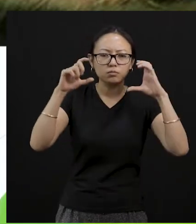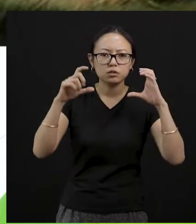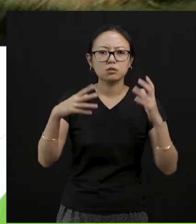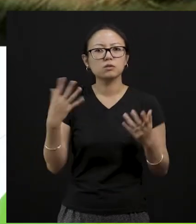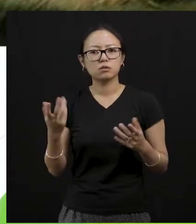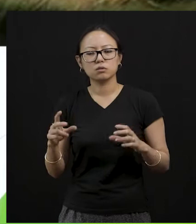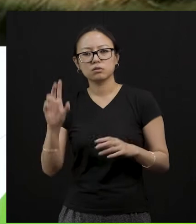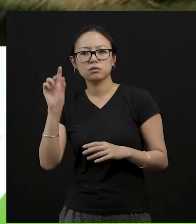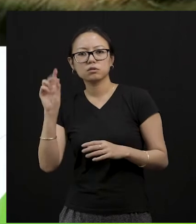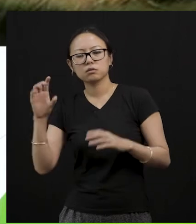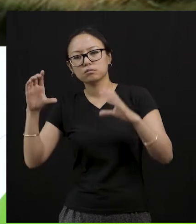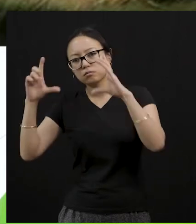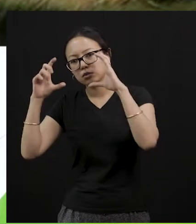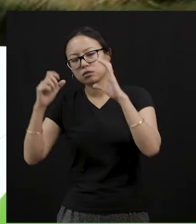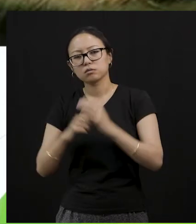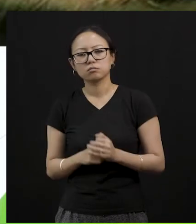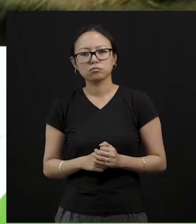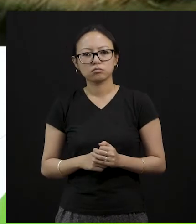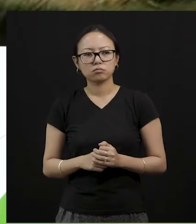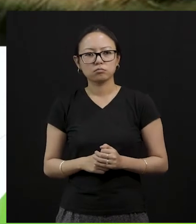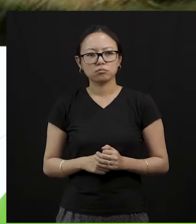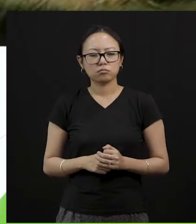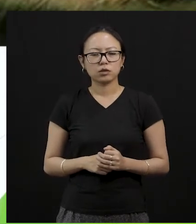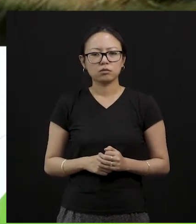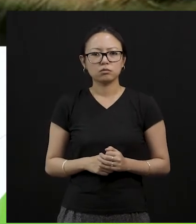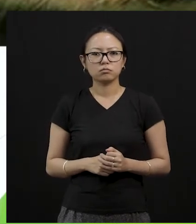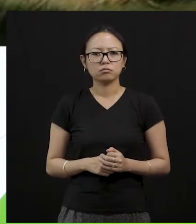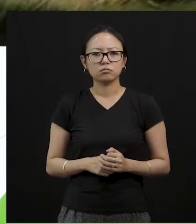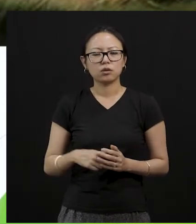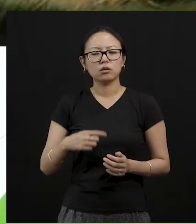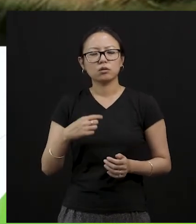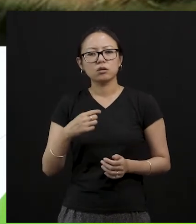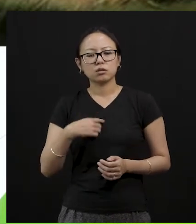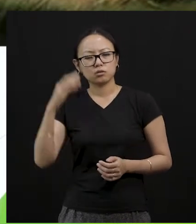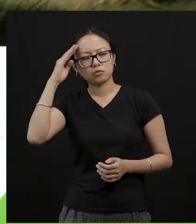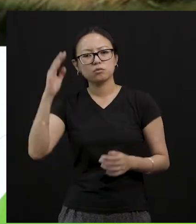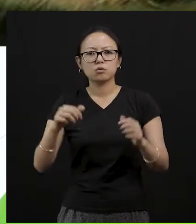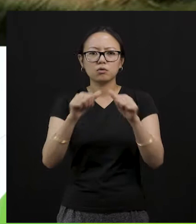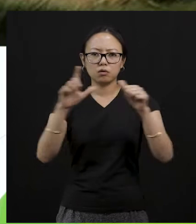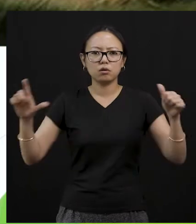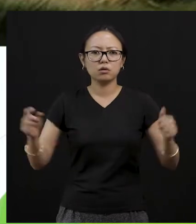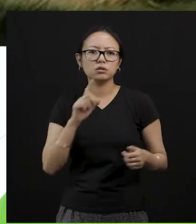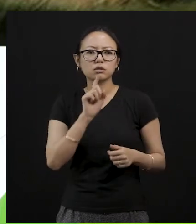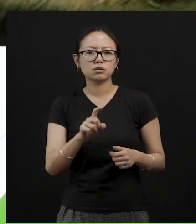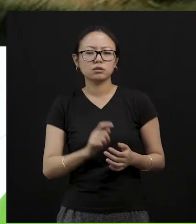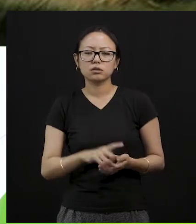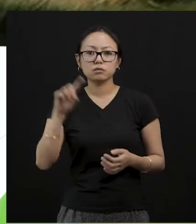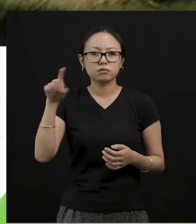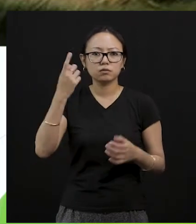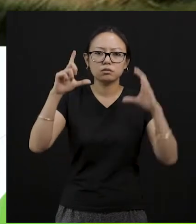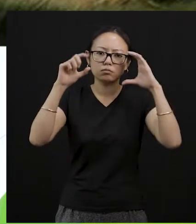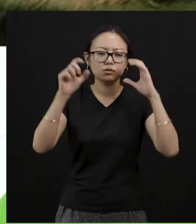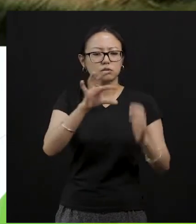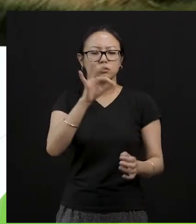picture? Without any doubt you all are gonna tell me that oh ma'am I'm gonna go for the first picture. Why? Because